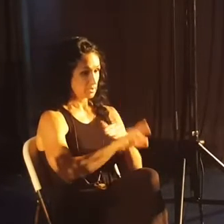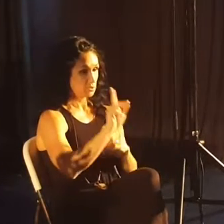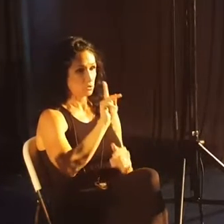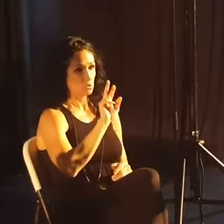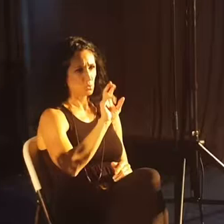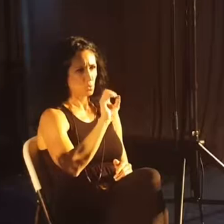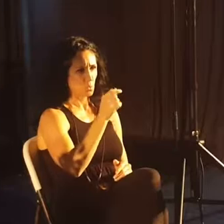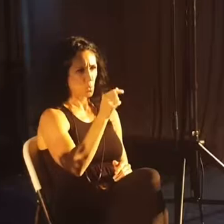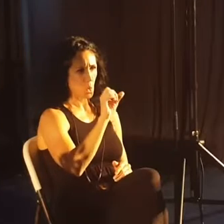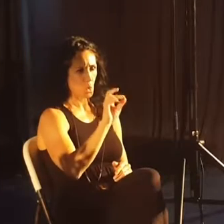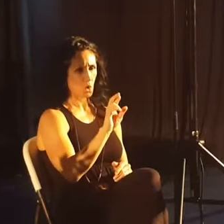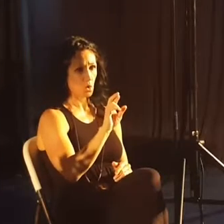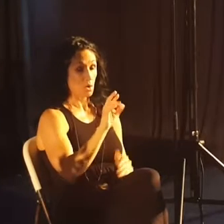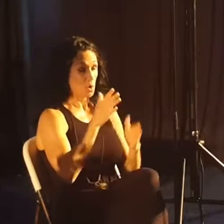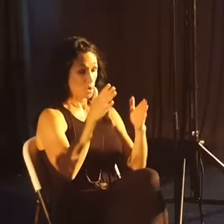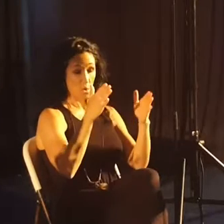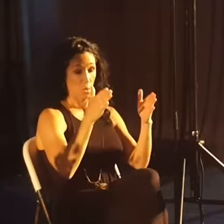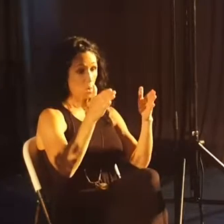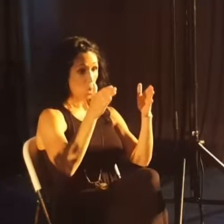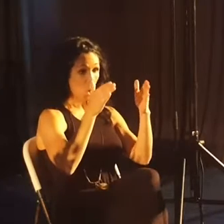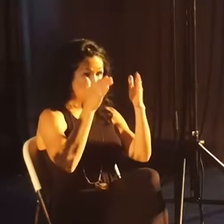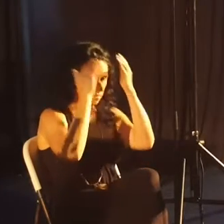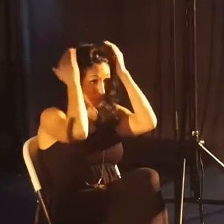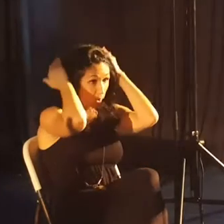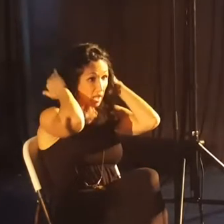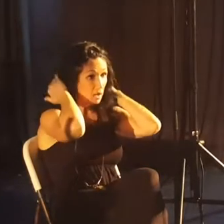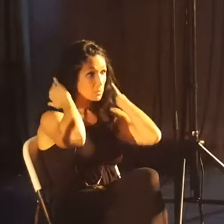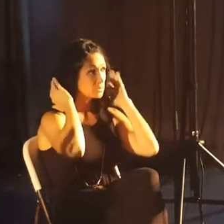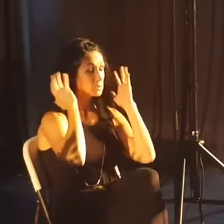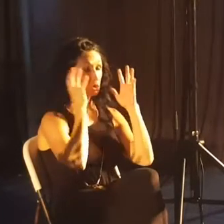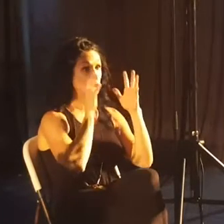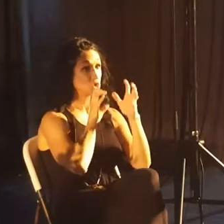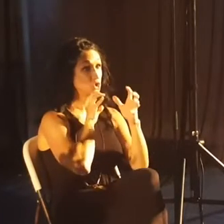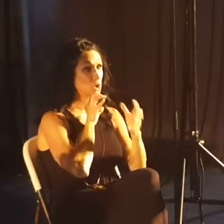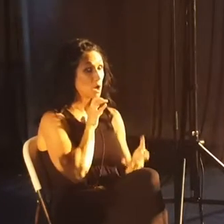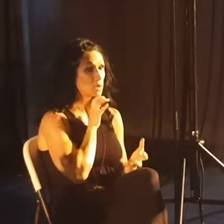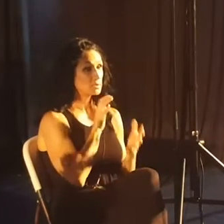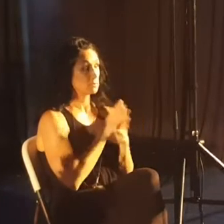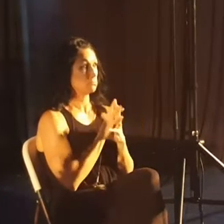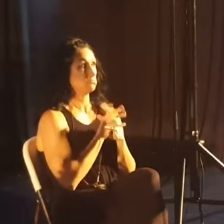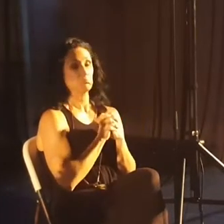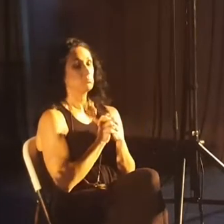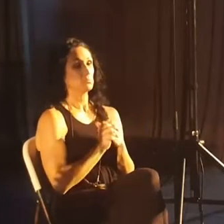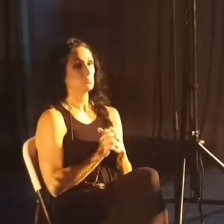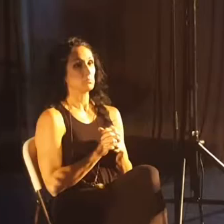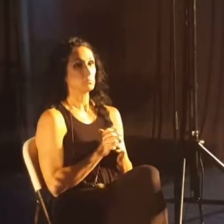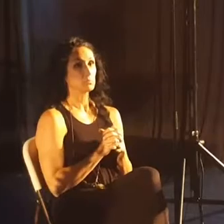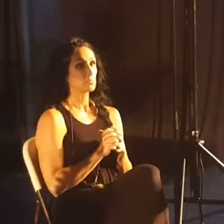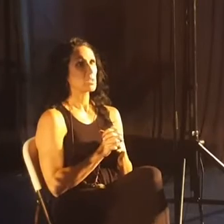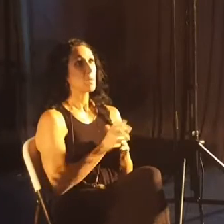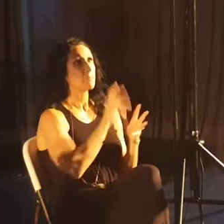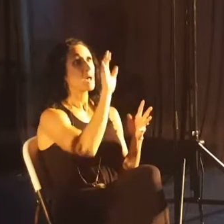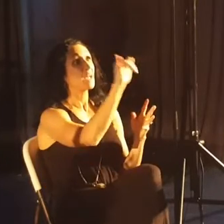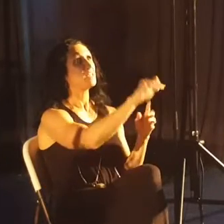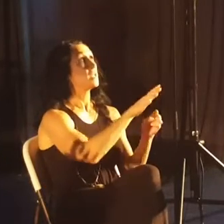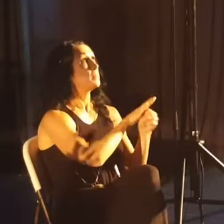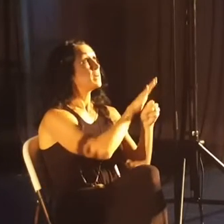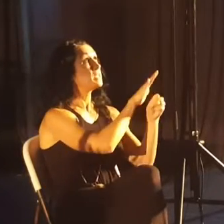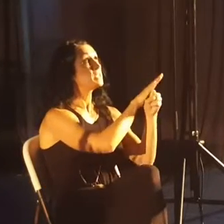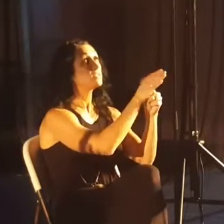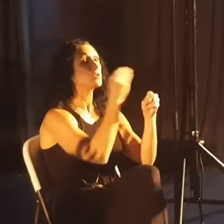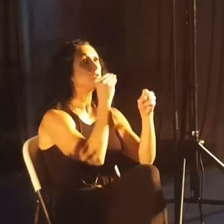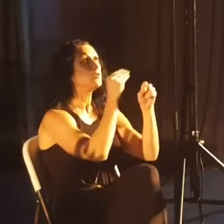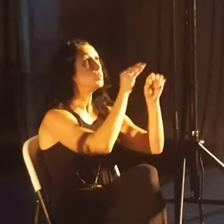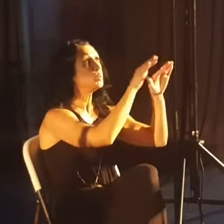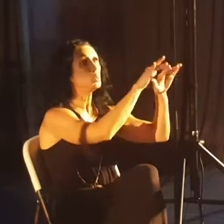and I was overwhelmed. I was shocked, but I was, I was overwhelmed just by the abundance of food,